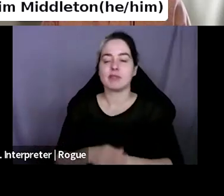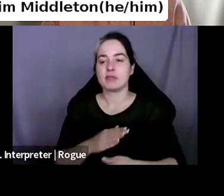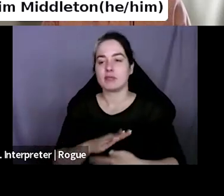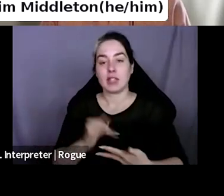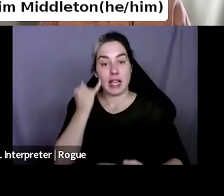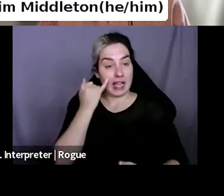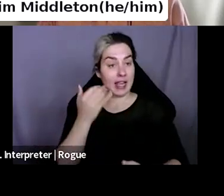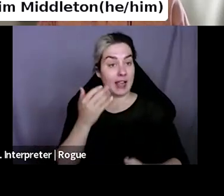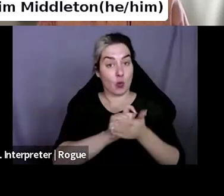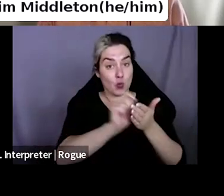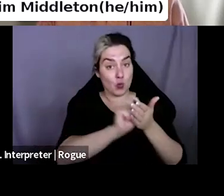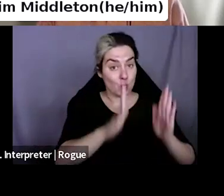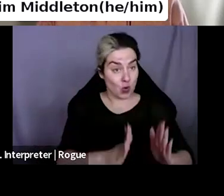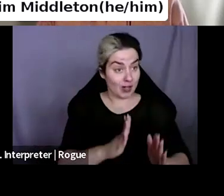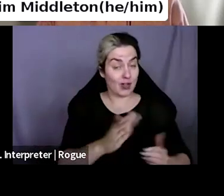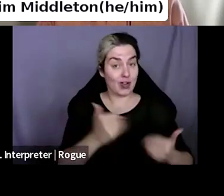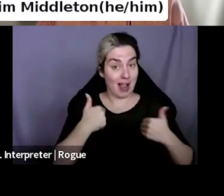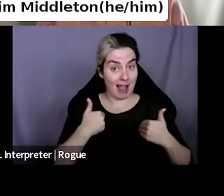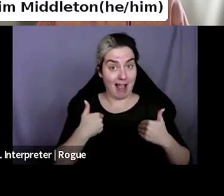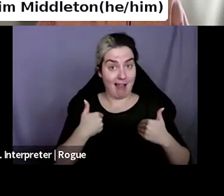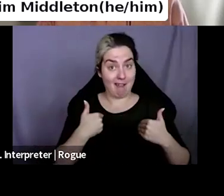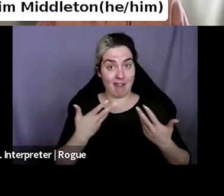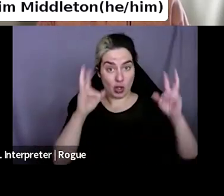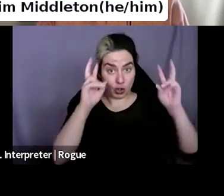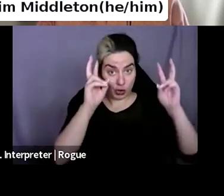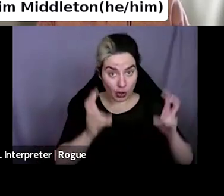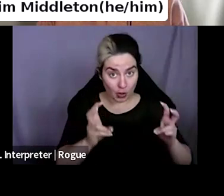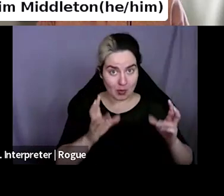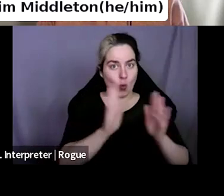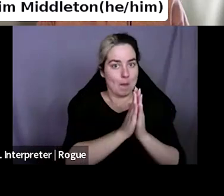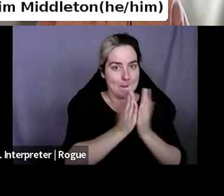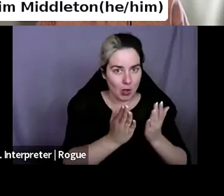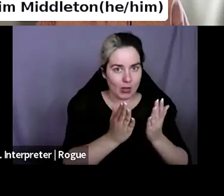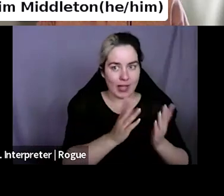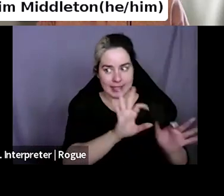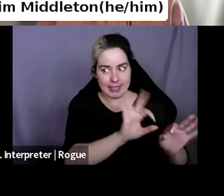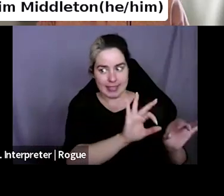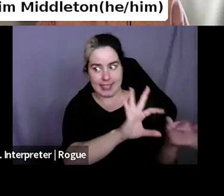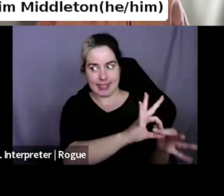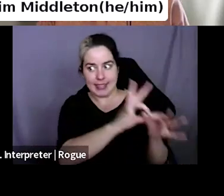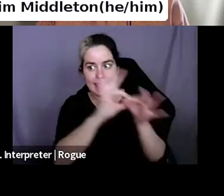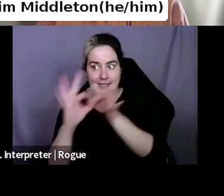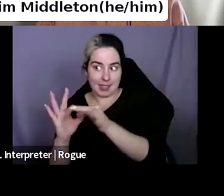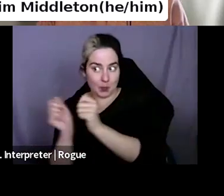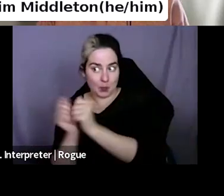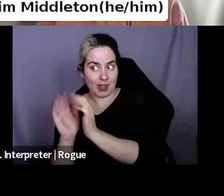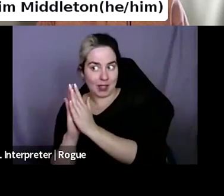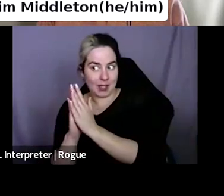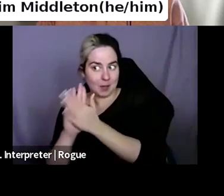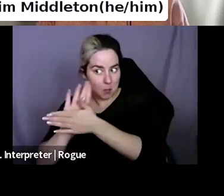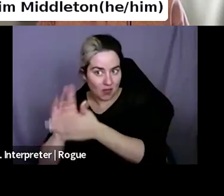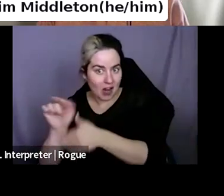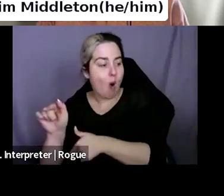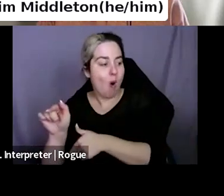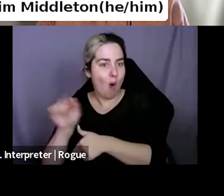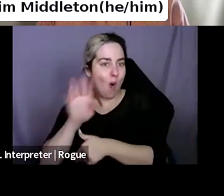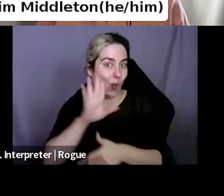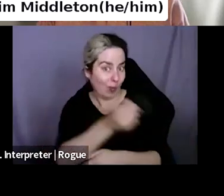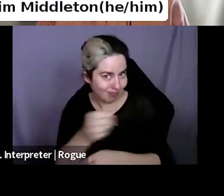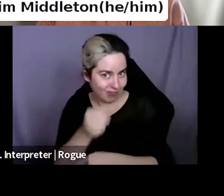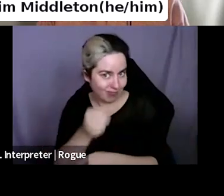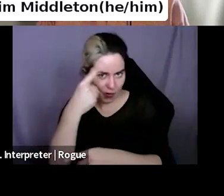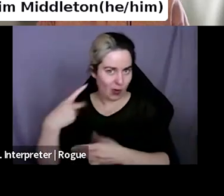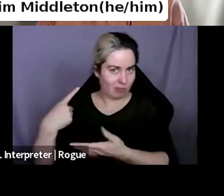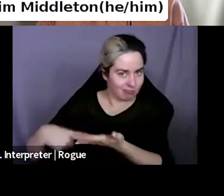relevant book. Um, and they give us sort of like ad space in front of the movies, which is, uh, very fun. And then